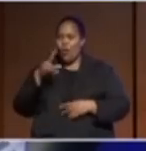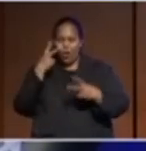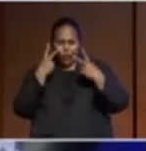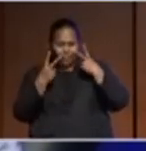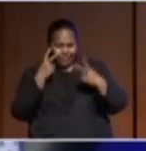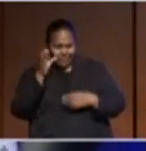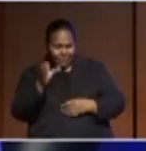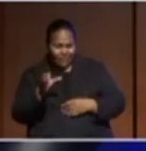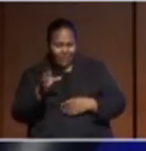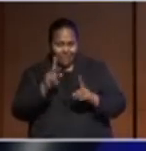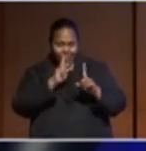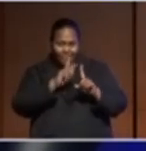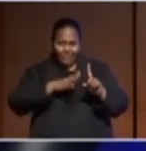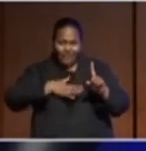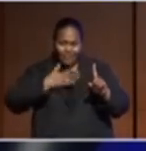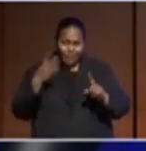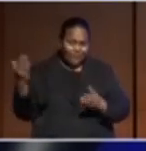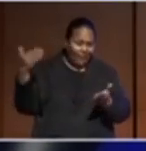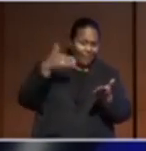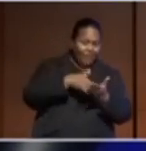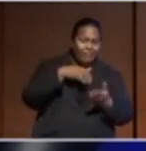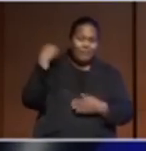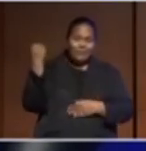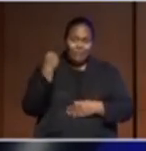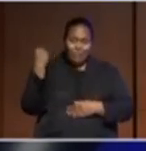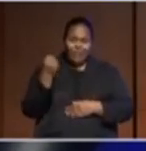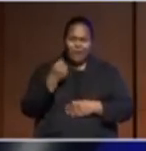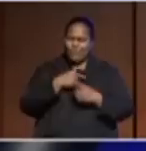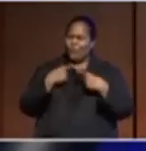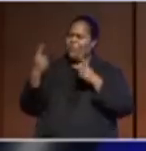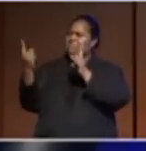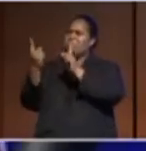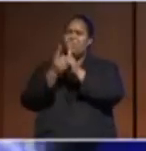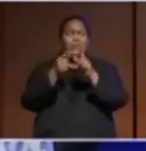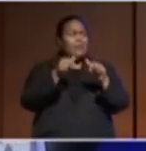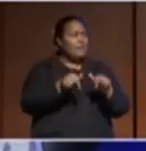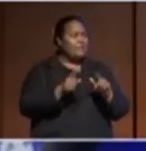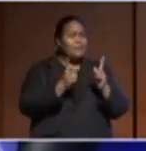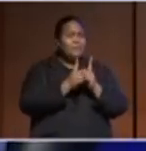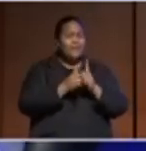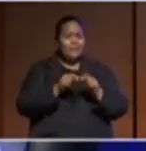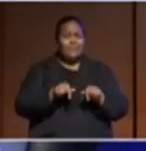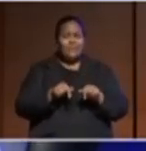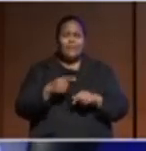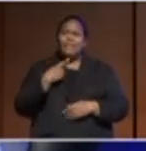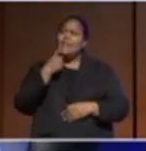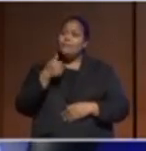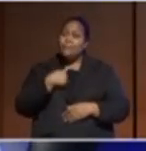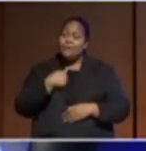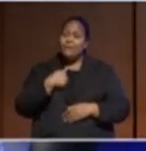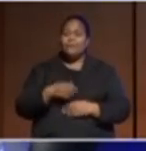interest who would come to Samoa or who we've met even here at this meeting have said to me,